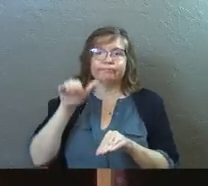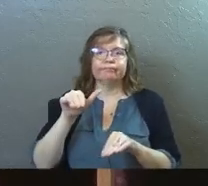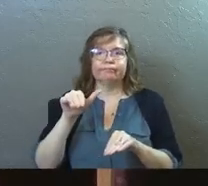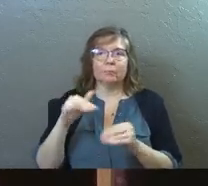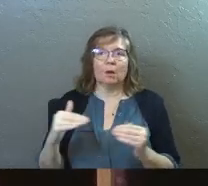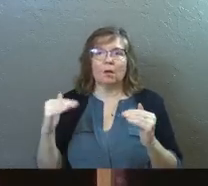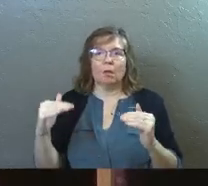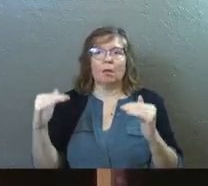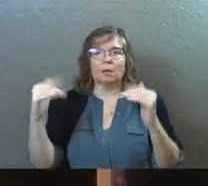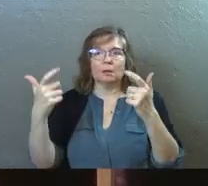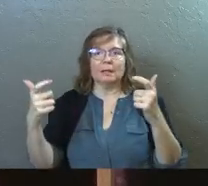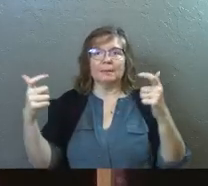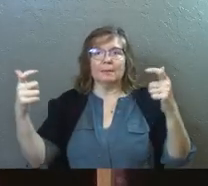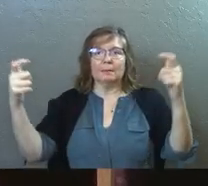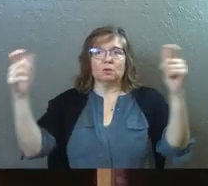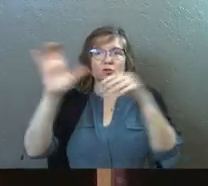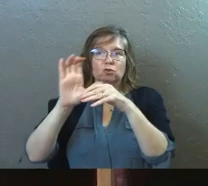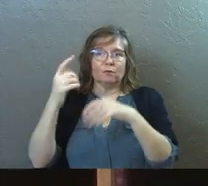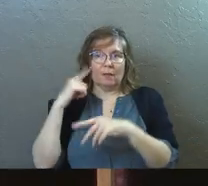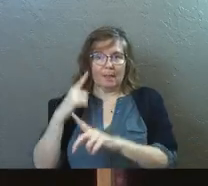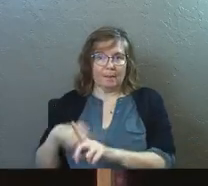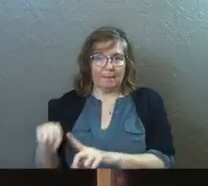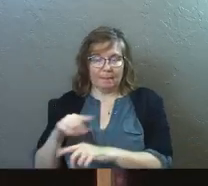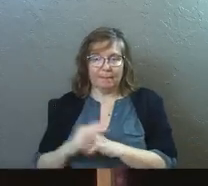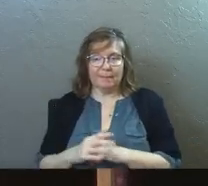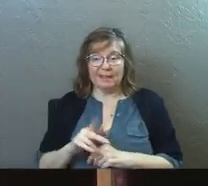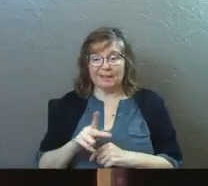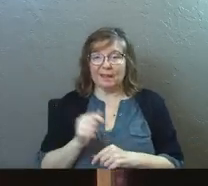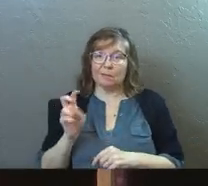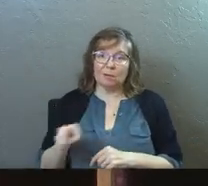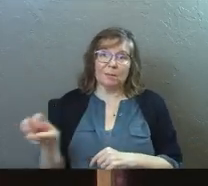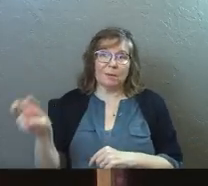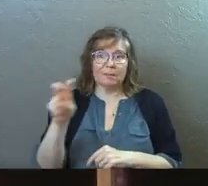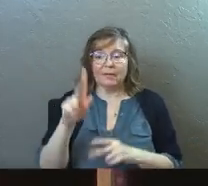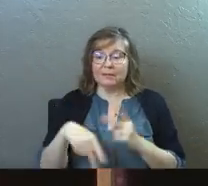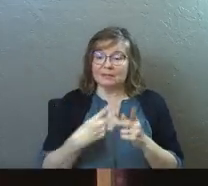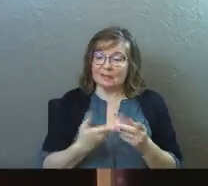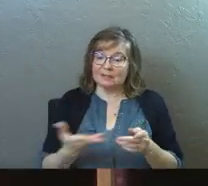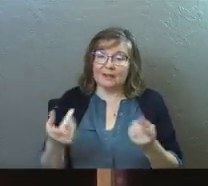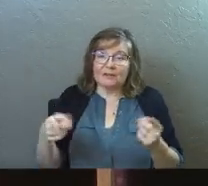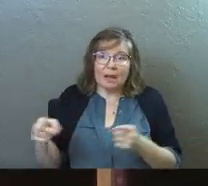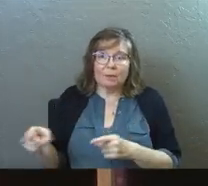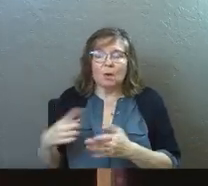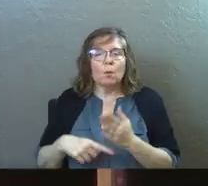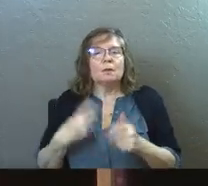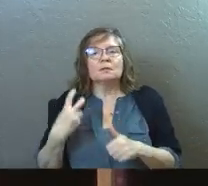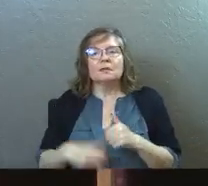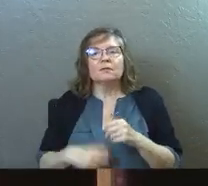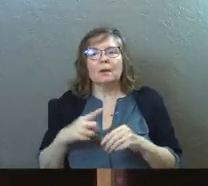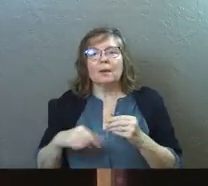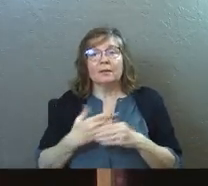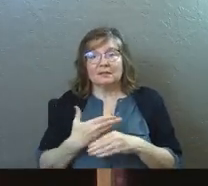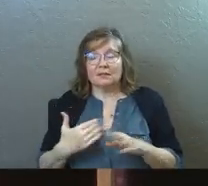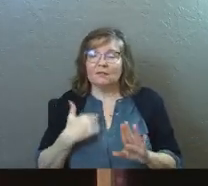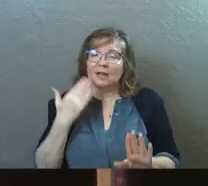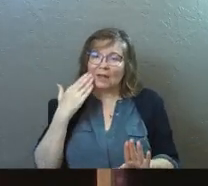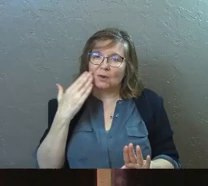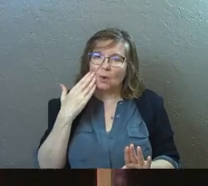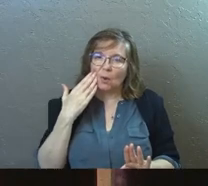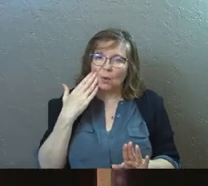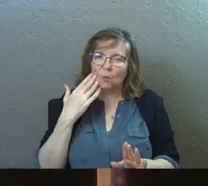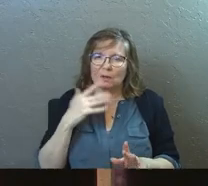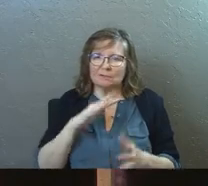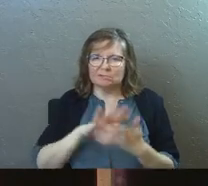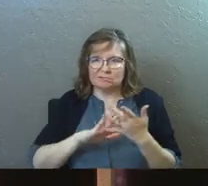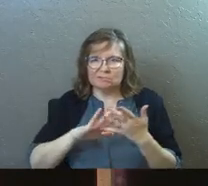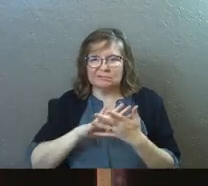onto another bigger church for them. And this kind of stuff goes on. And what's difficult about this stuff, and I know we're kind of